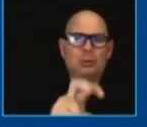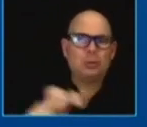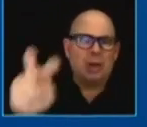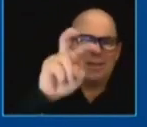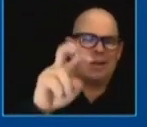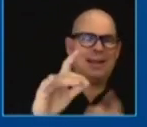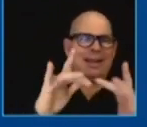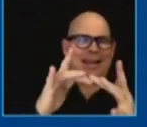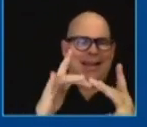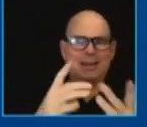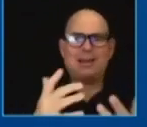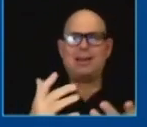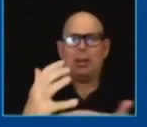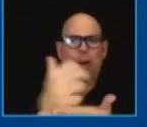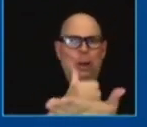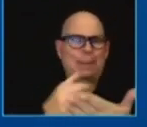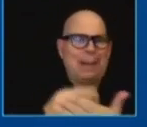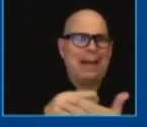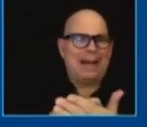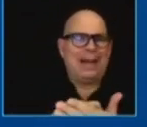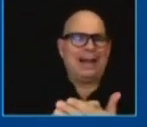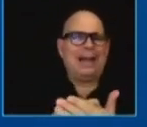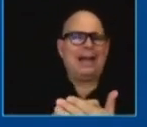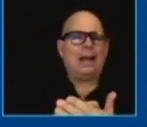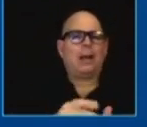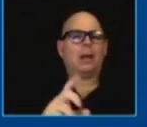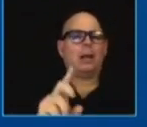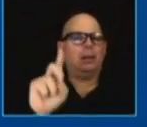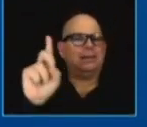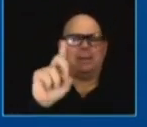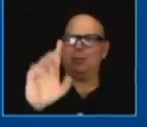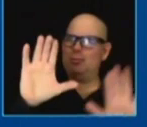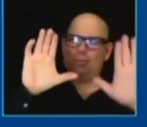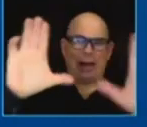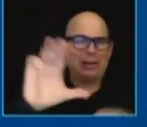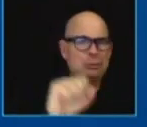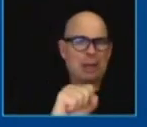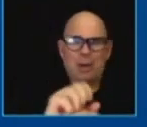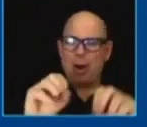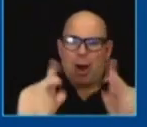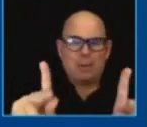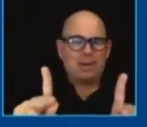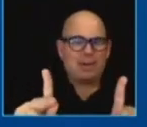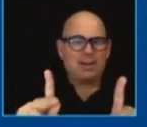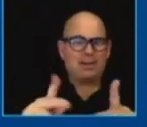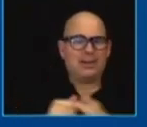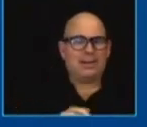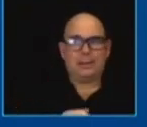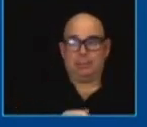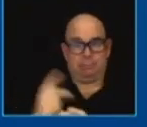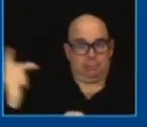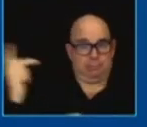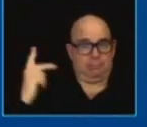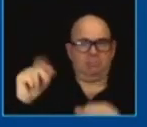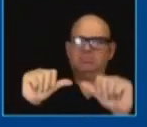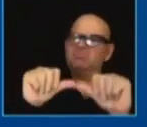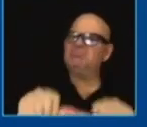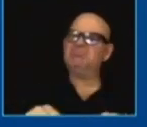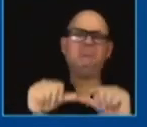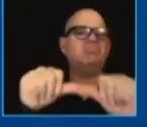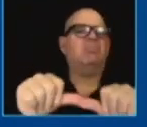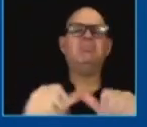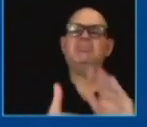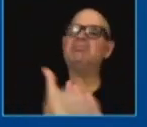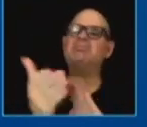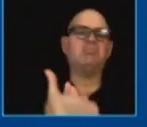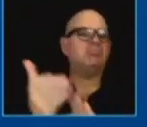and by the way you did such an incredible job getting both of us elected you have to keep building the party and keep the faith